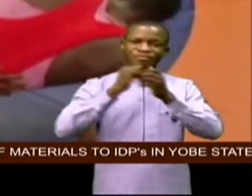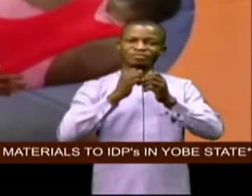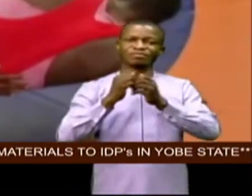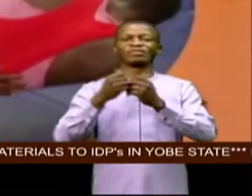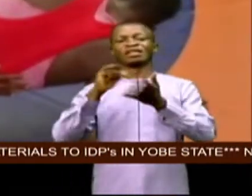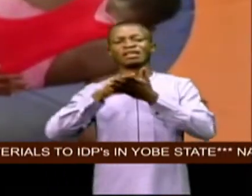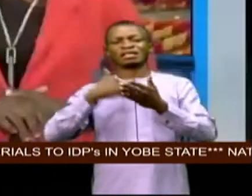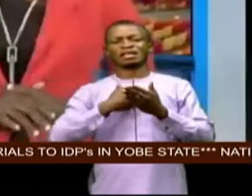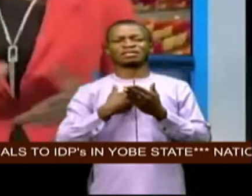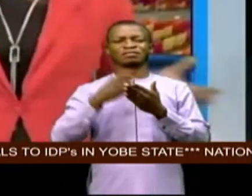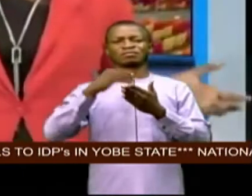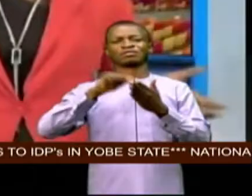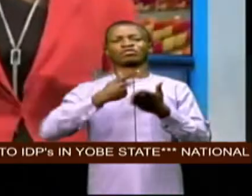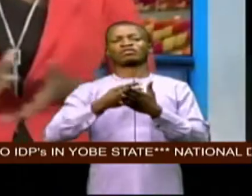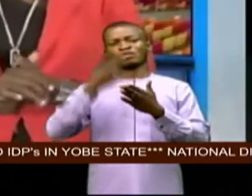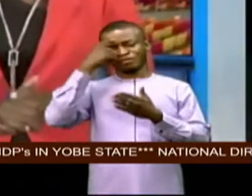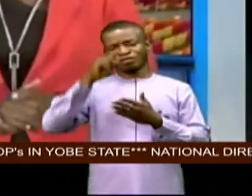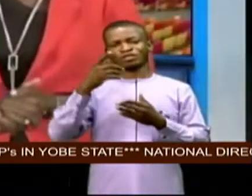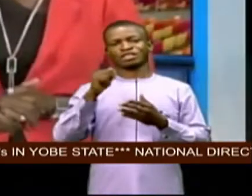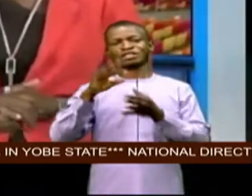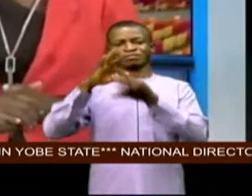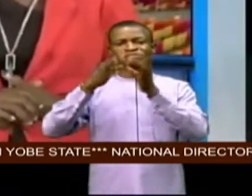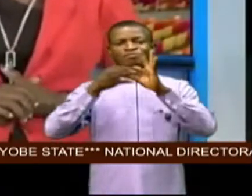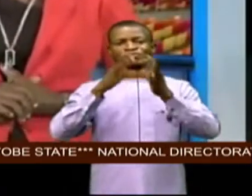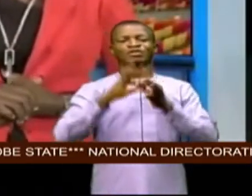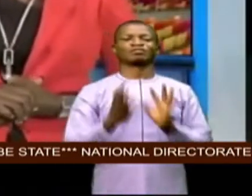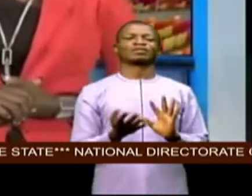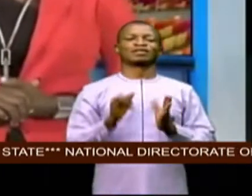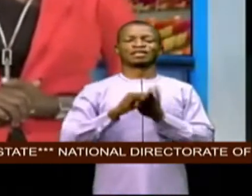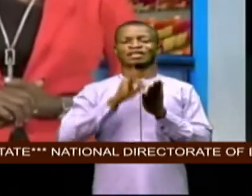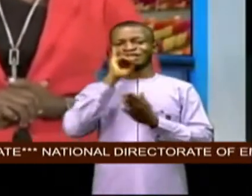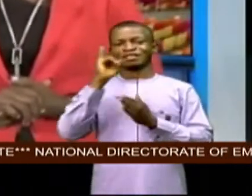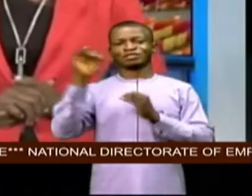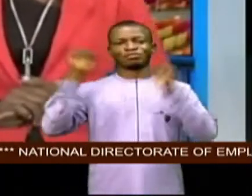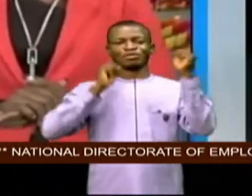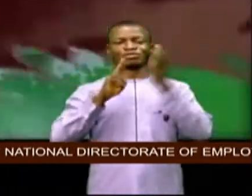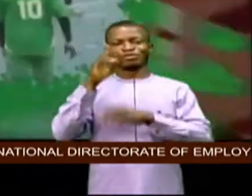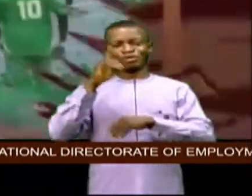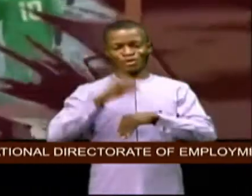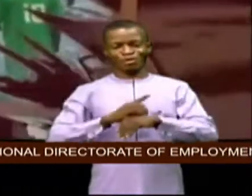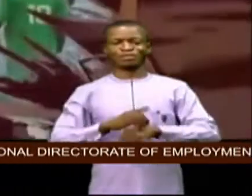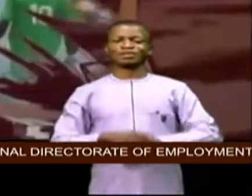for the olympics and that's it on sports updates i am tamara abue